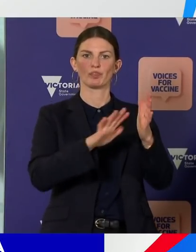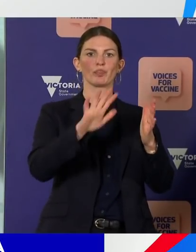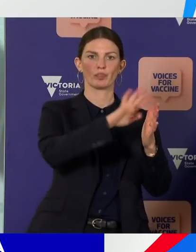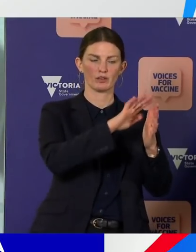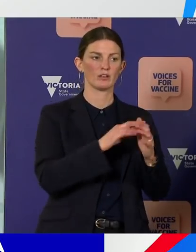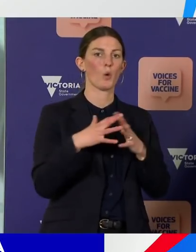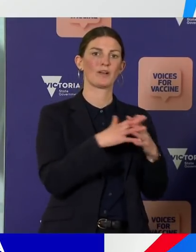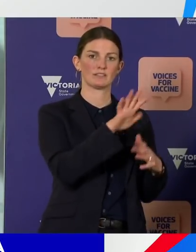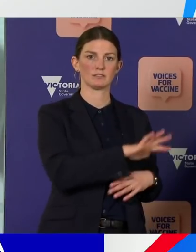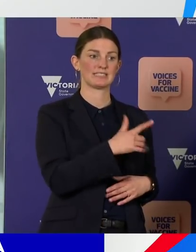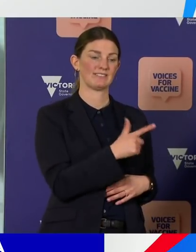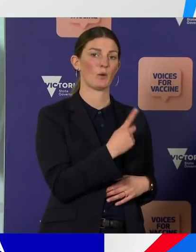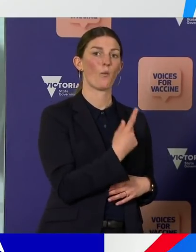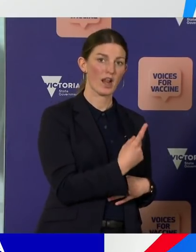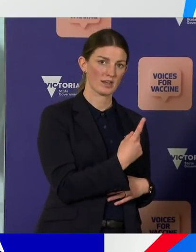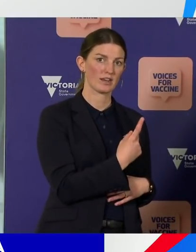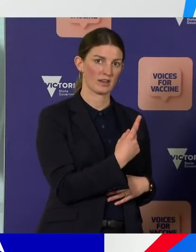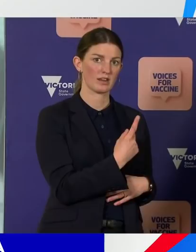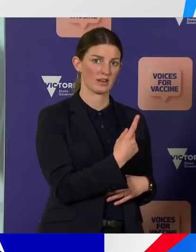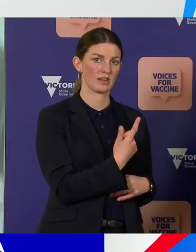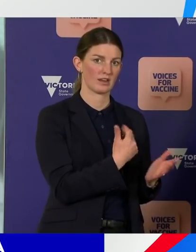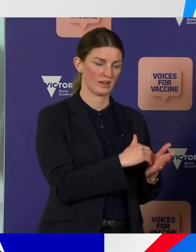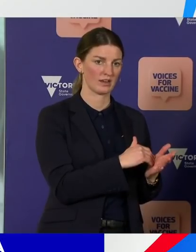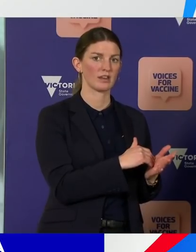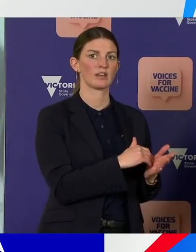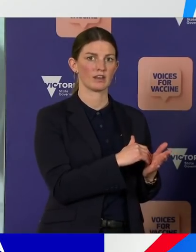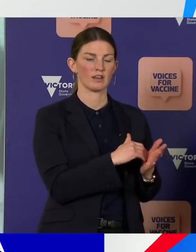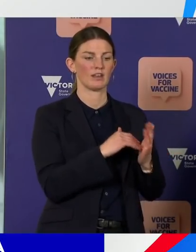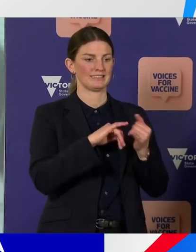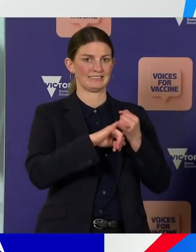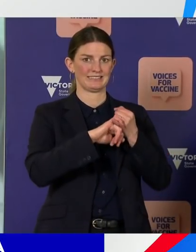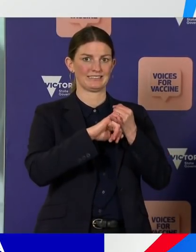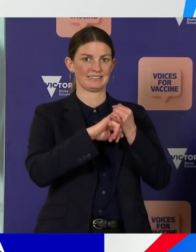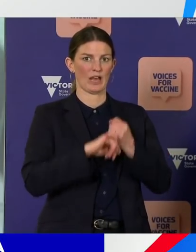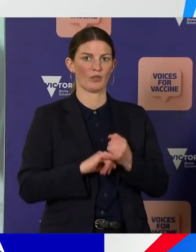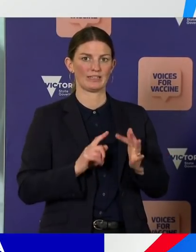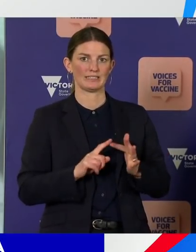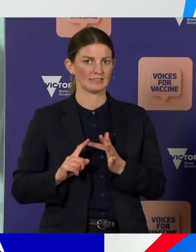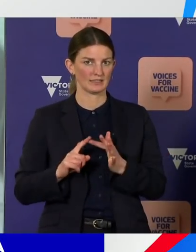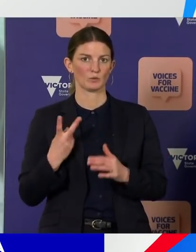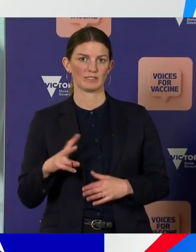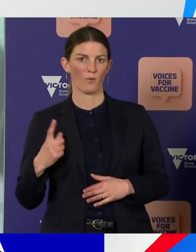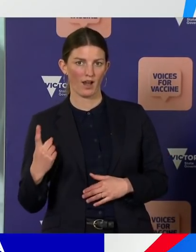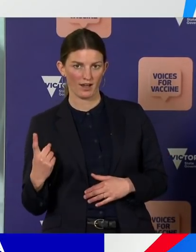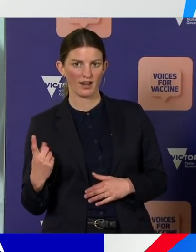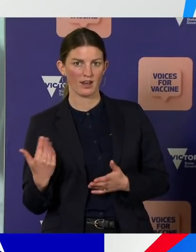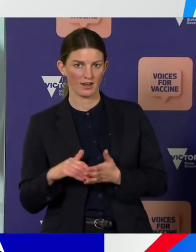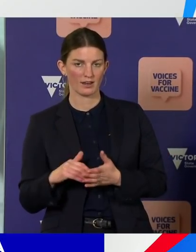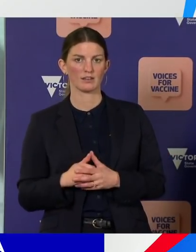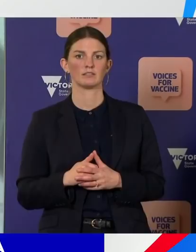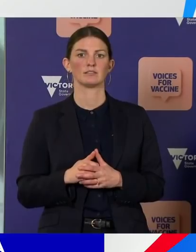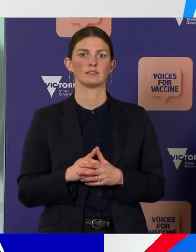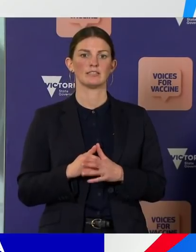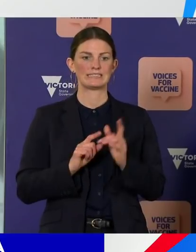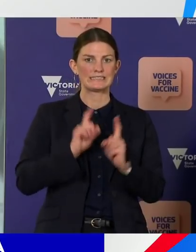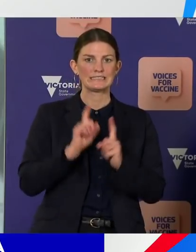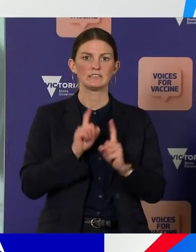71 cases. In our southeast, we have 21 cases. In the inner city and inner south,